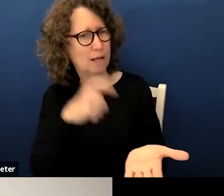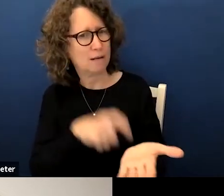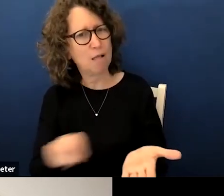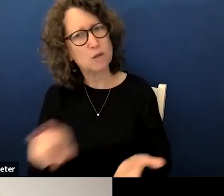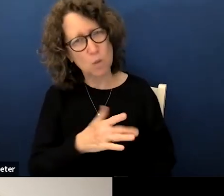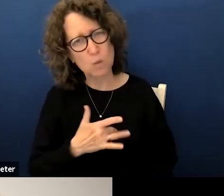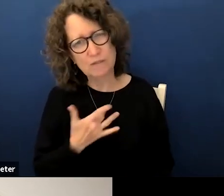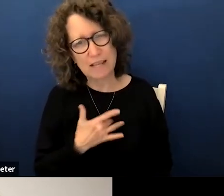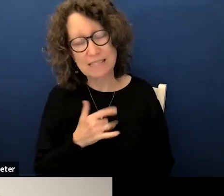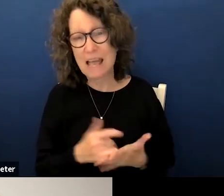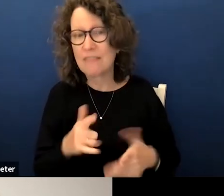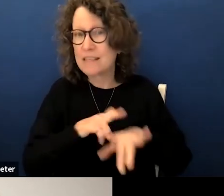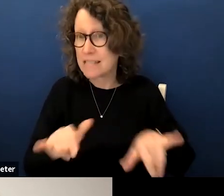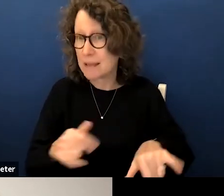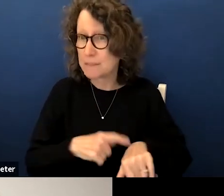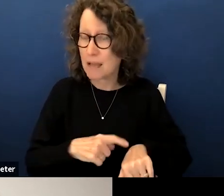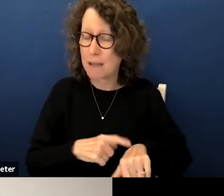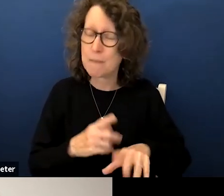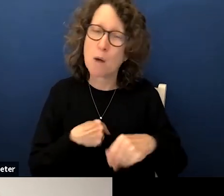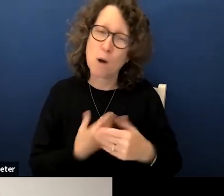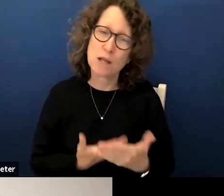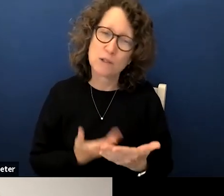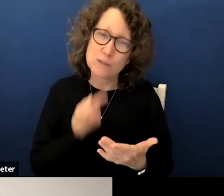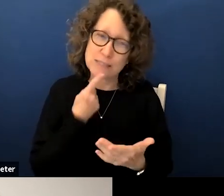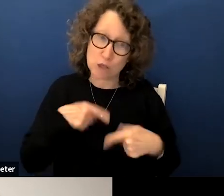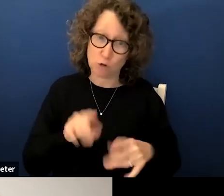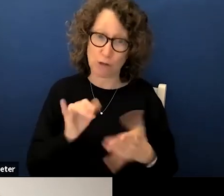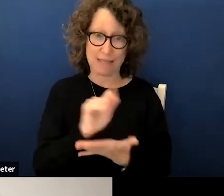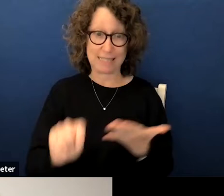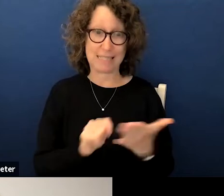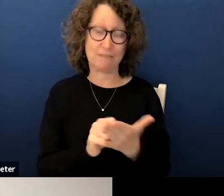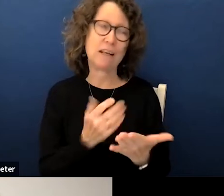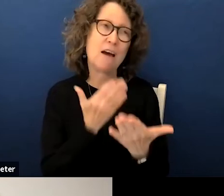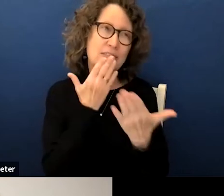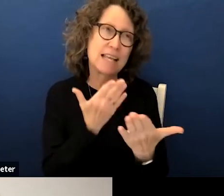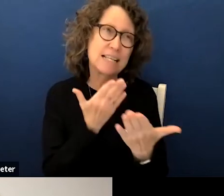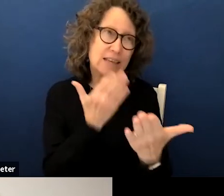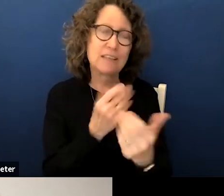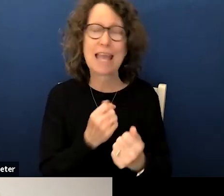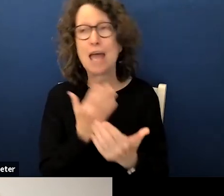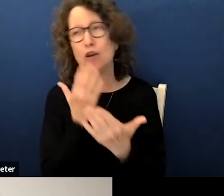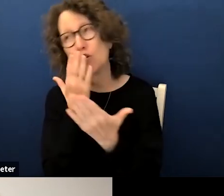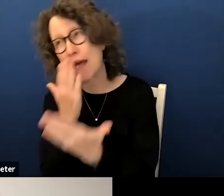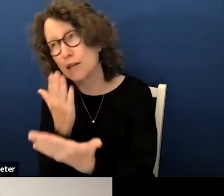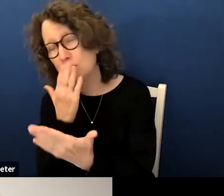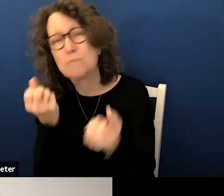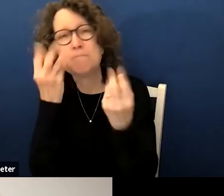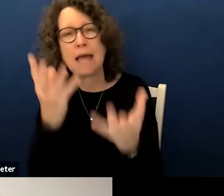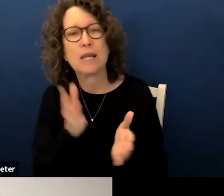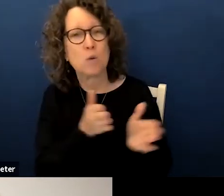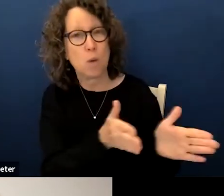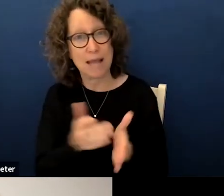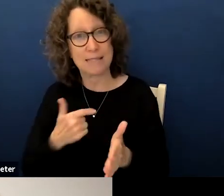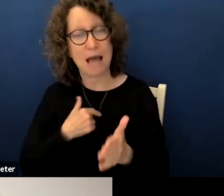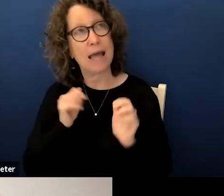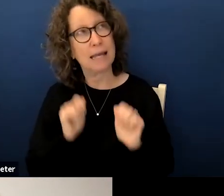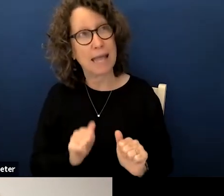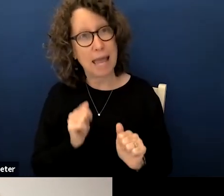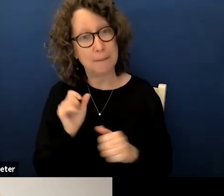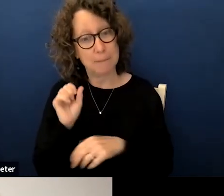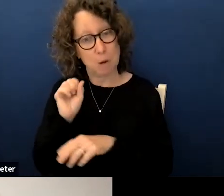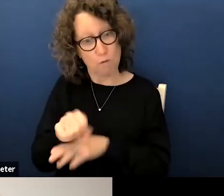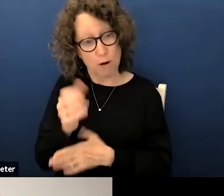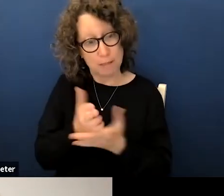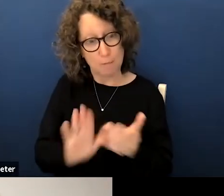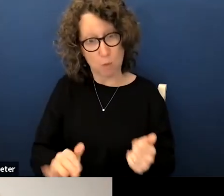feelings and at the same time i want to offer that during this season of thanksgiving and gratitude many of the ways that i have been able to overcome